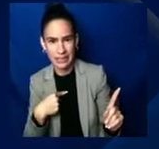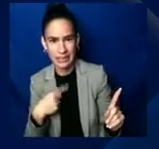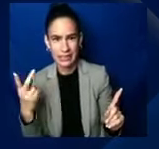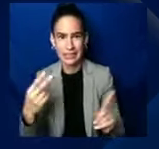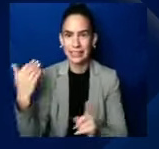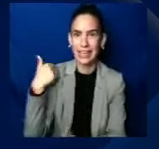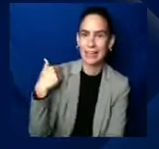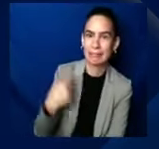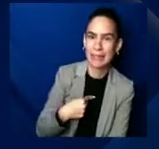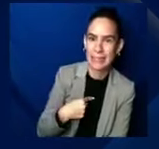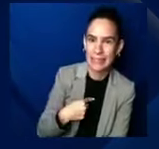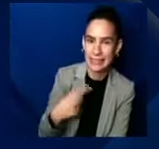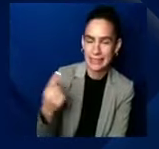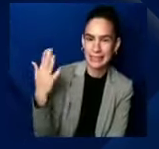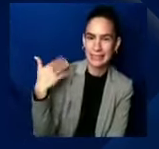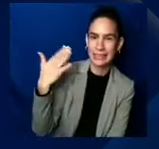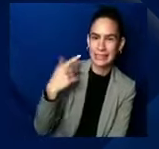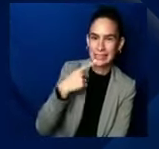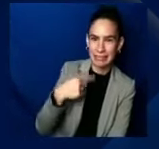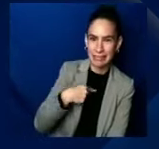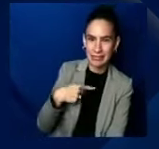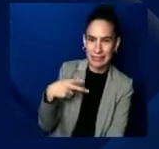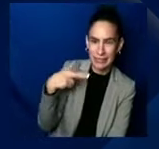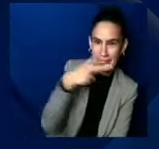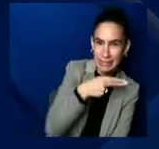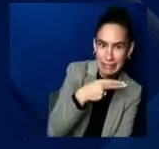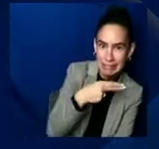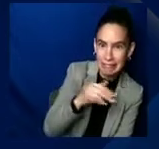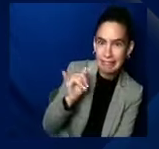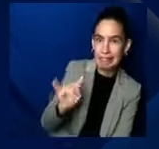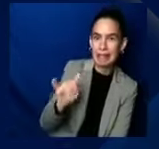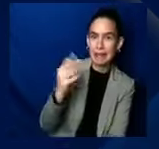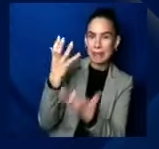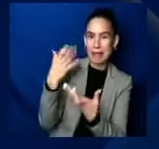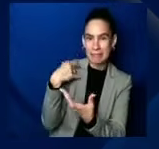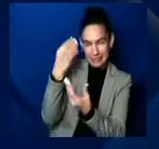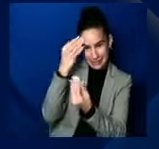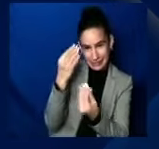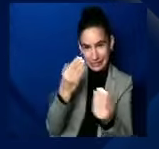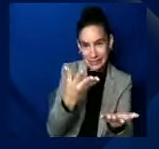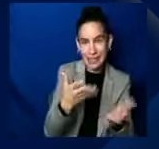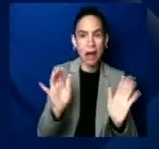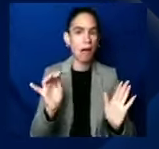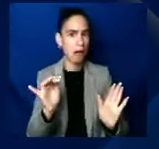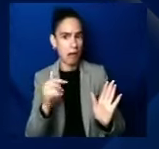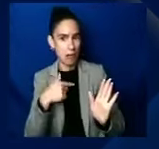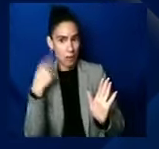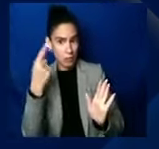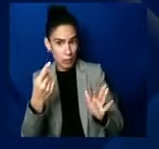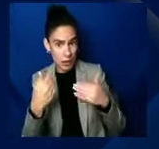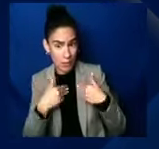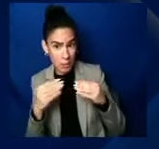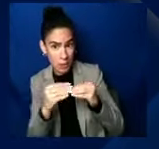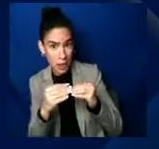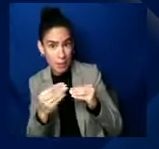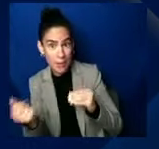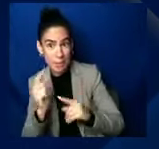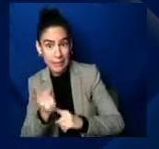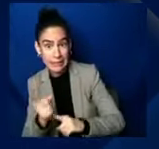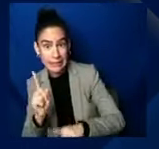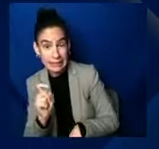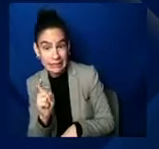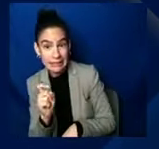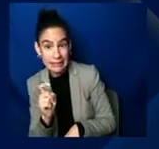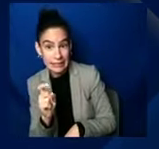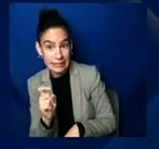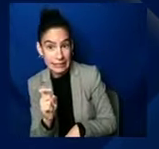sideline telling the guy on the field. Um, I, I wonder if I got a few more, do I have a few more minutes? Can I buy a minute or two? Just a